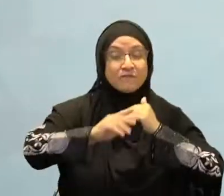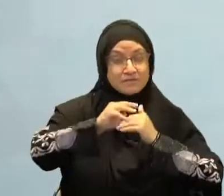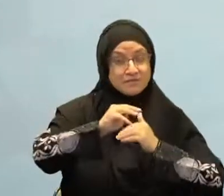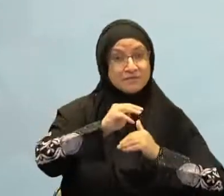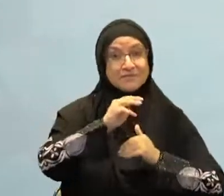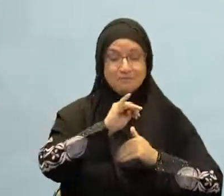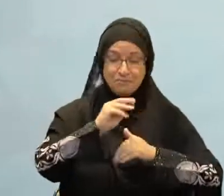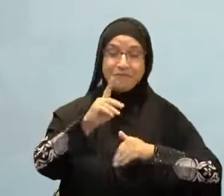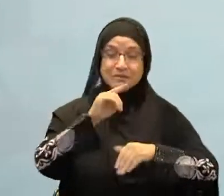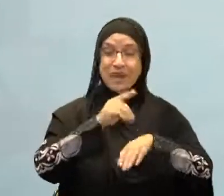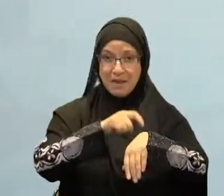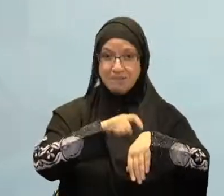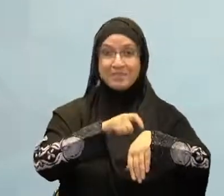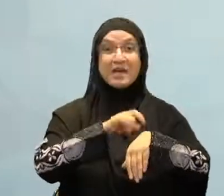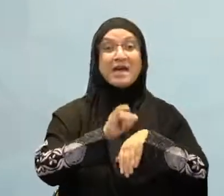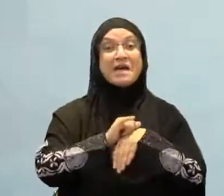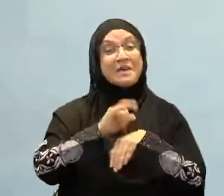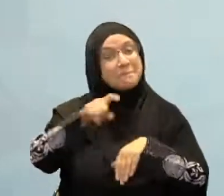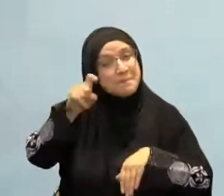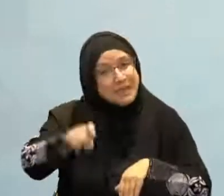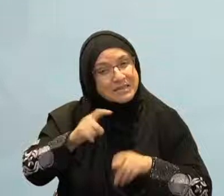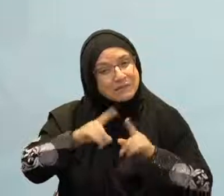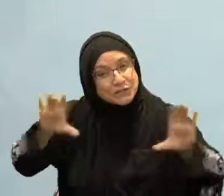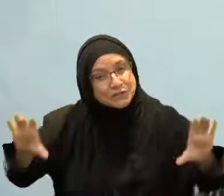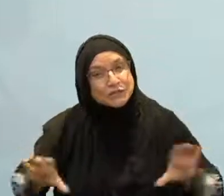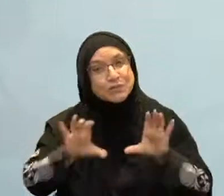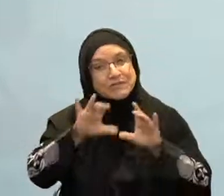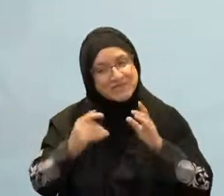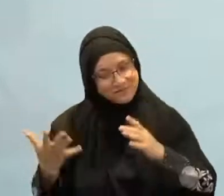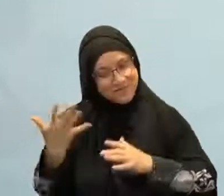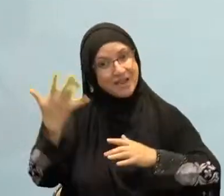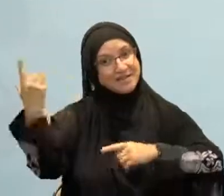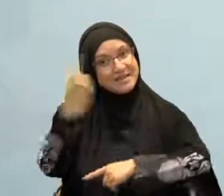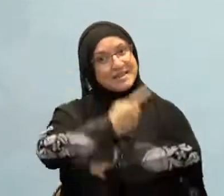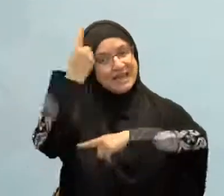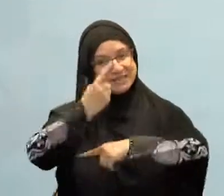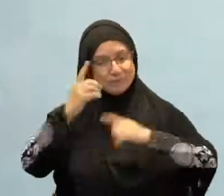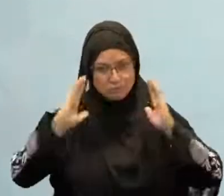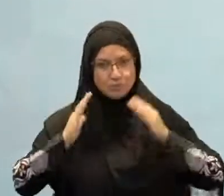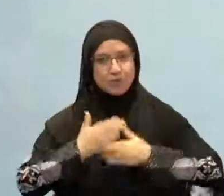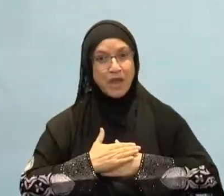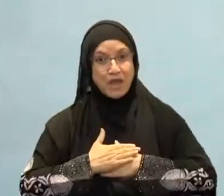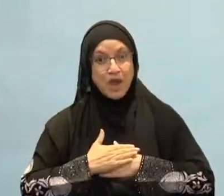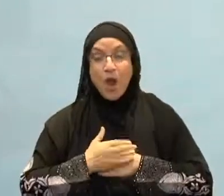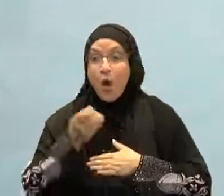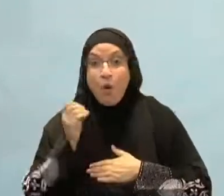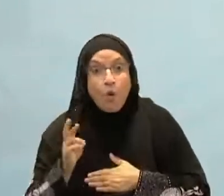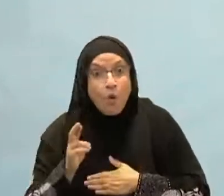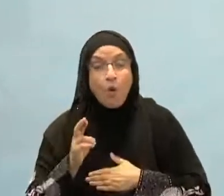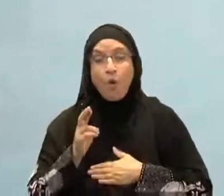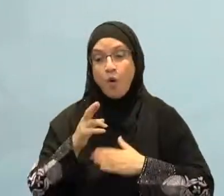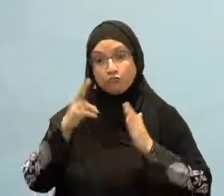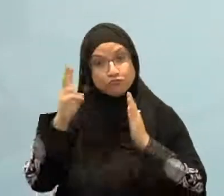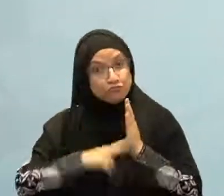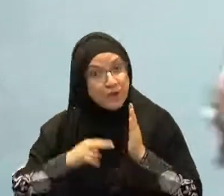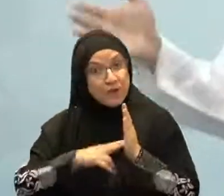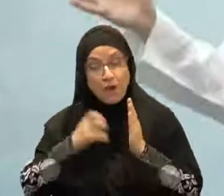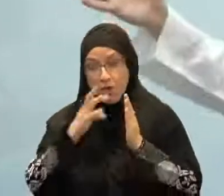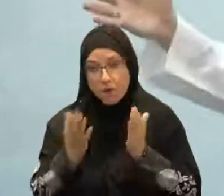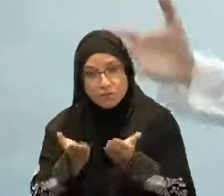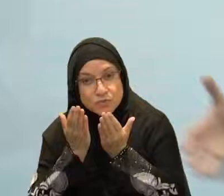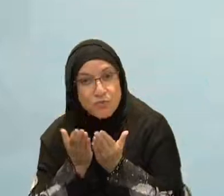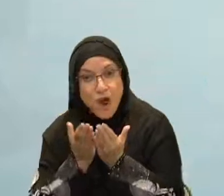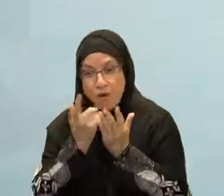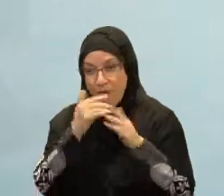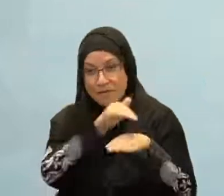technical sense, which we'll get to, but as an obligation on themselves for spiritual health. It can be demoralizing and depressing, because you read that and you say, where am